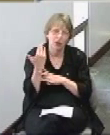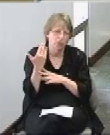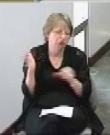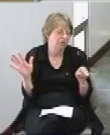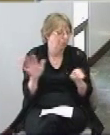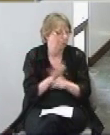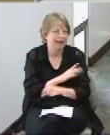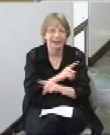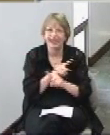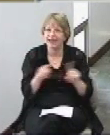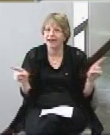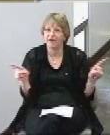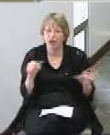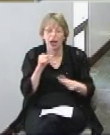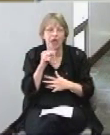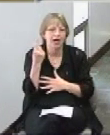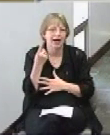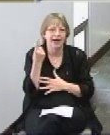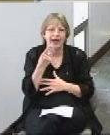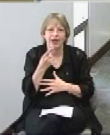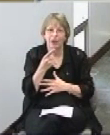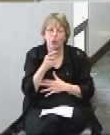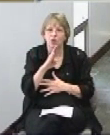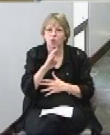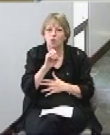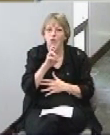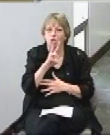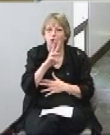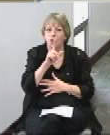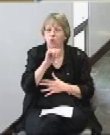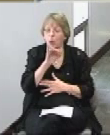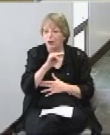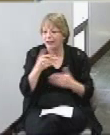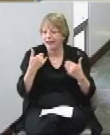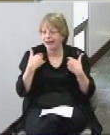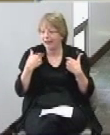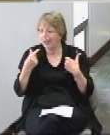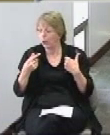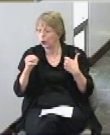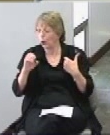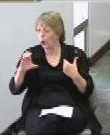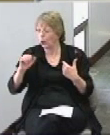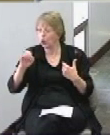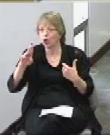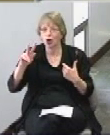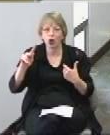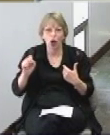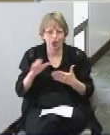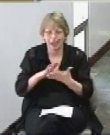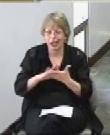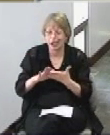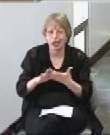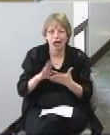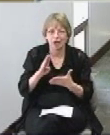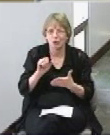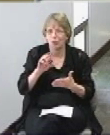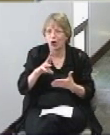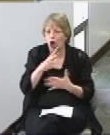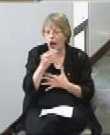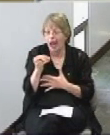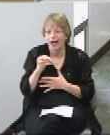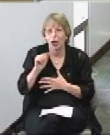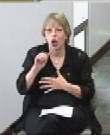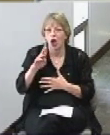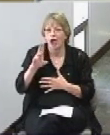different approach not only was it a bowling alley it had go-karts a nice bar and an arcade area